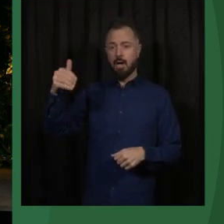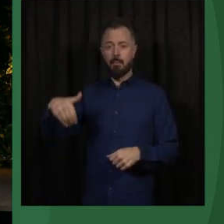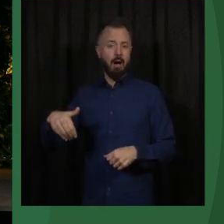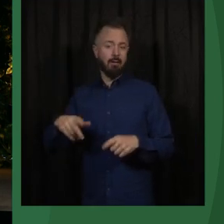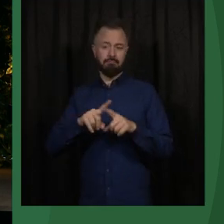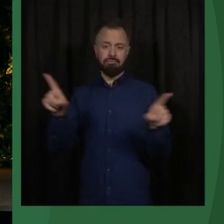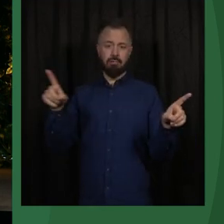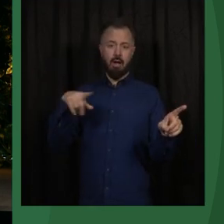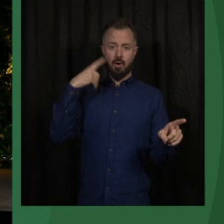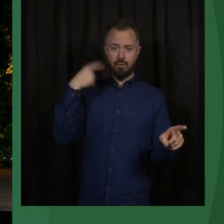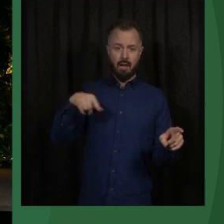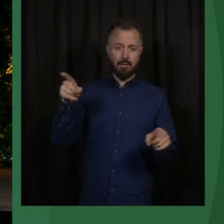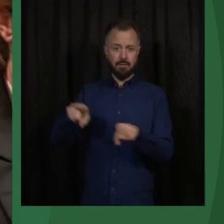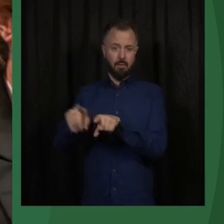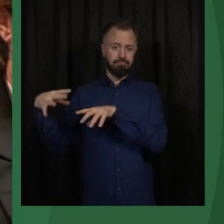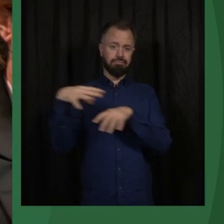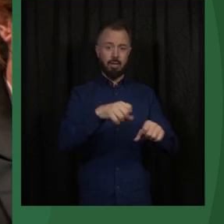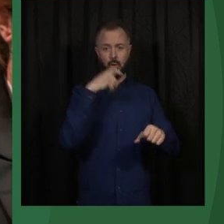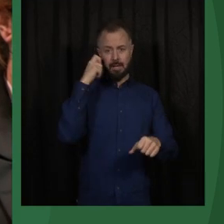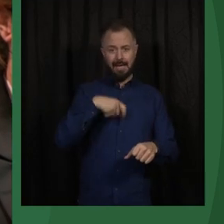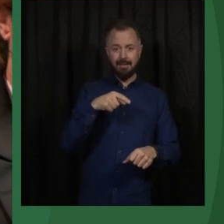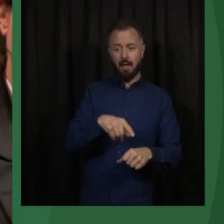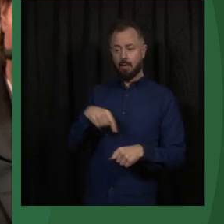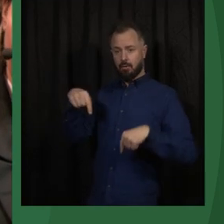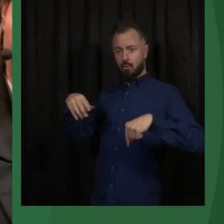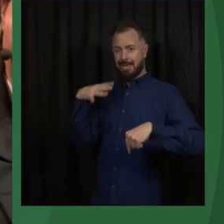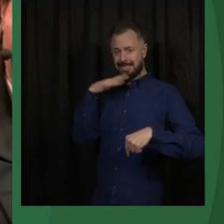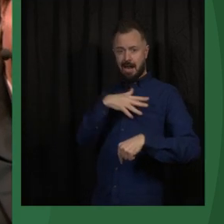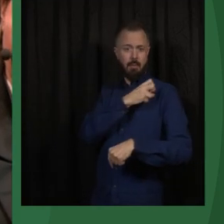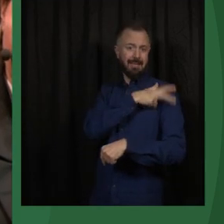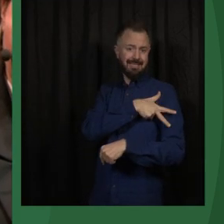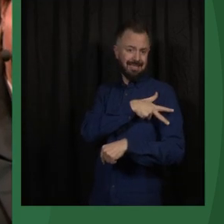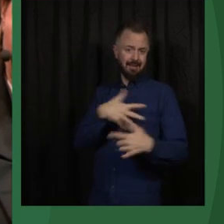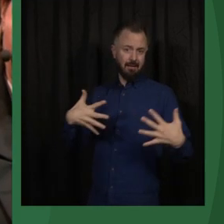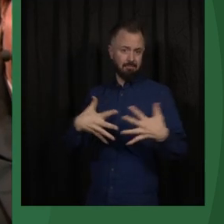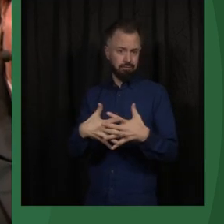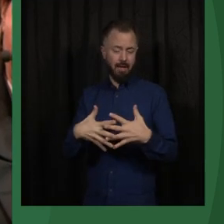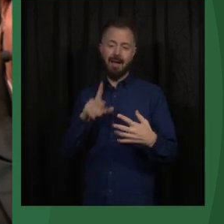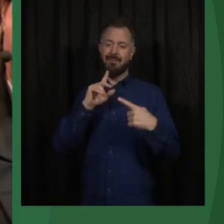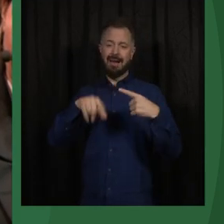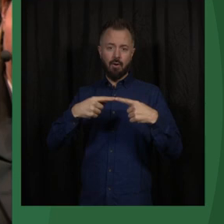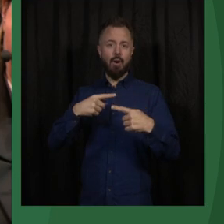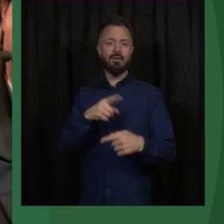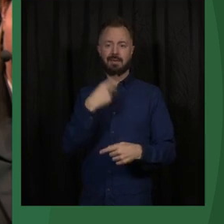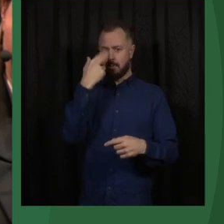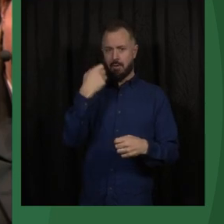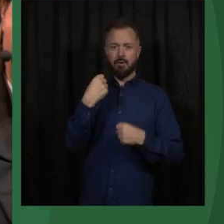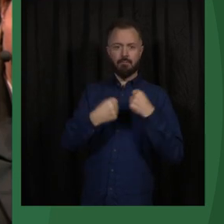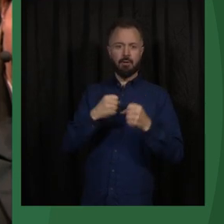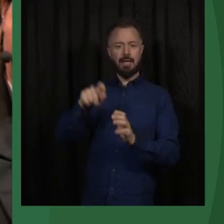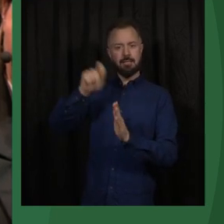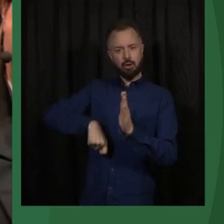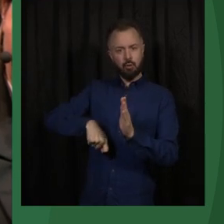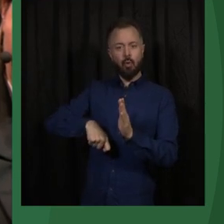then we had Russia attacking Ukraine. Now you have Israel and Palestine. And every year then we try to use sanctions as